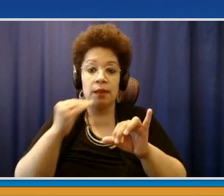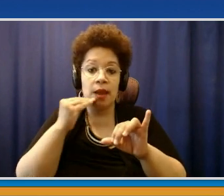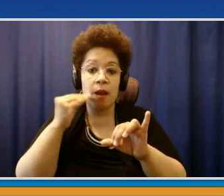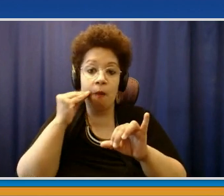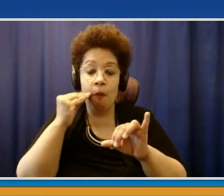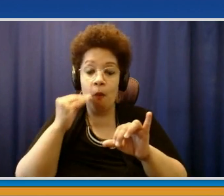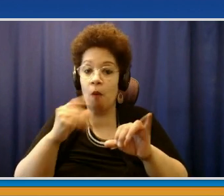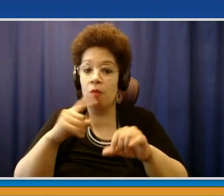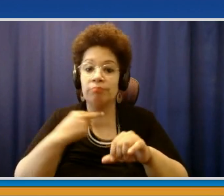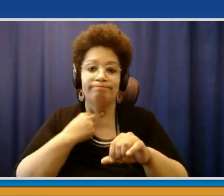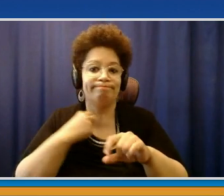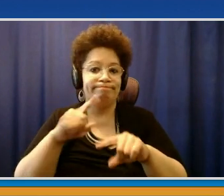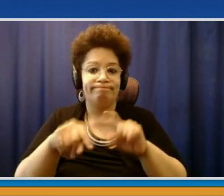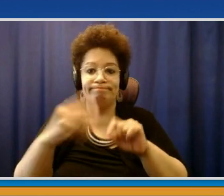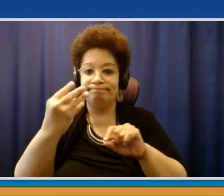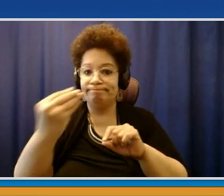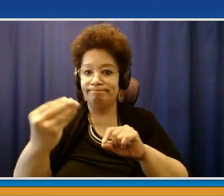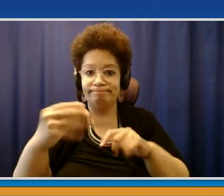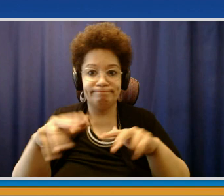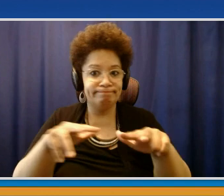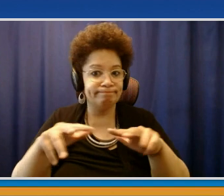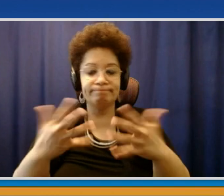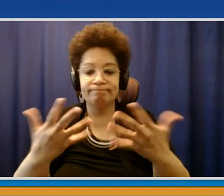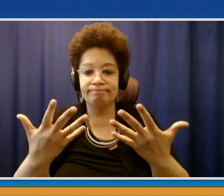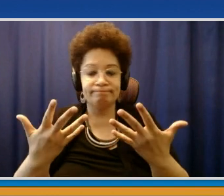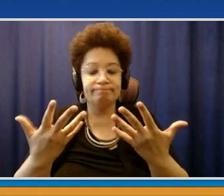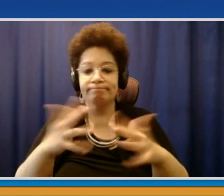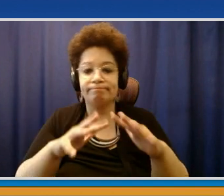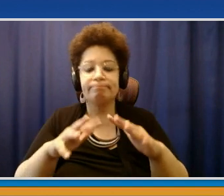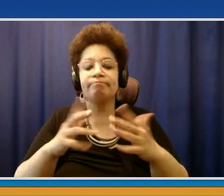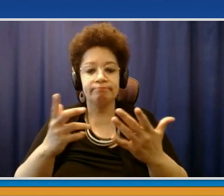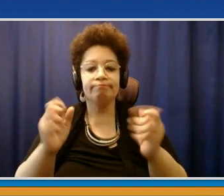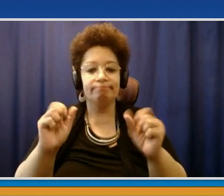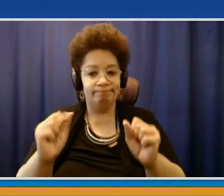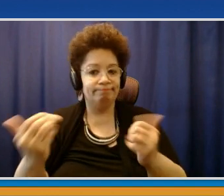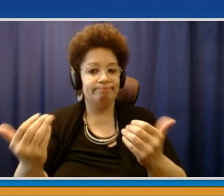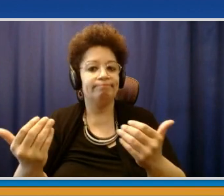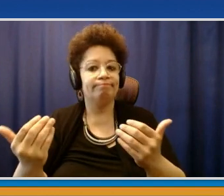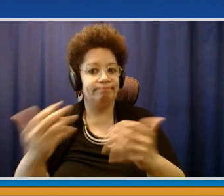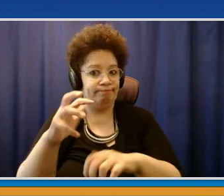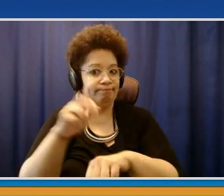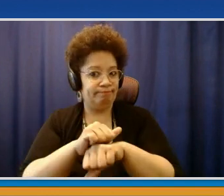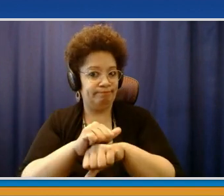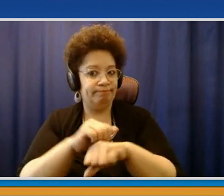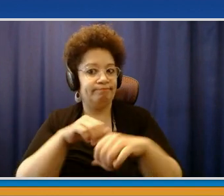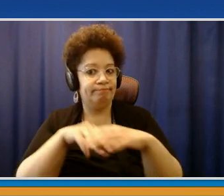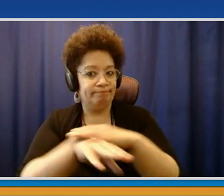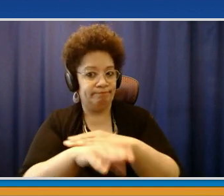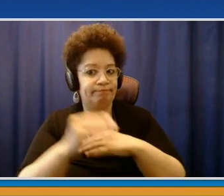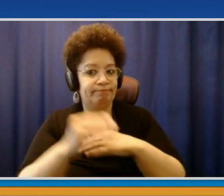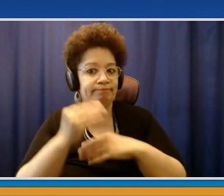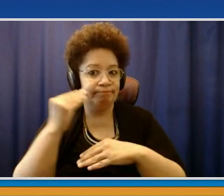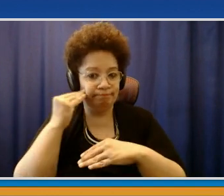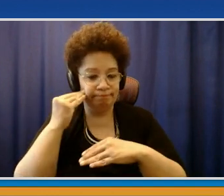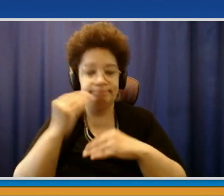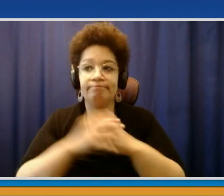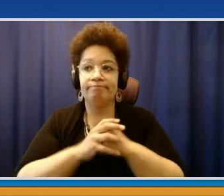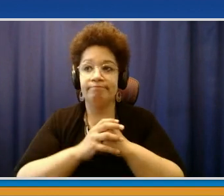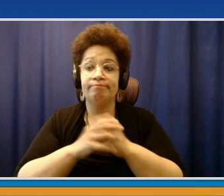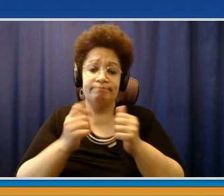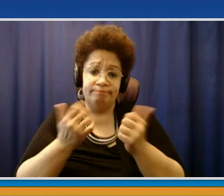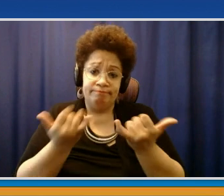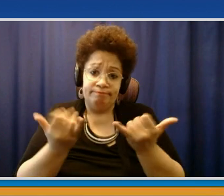getting the vaccine is the way to get out of this particular scenario. And the results are there. So people need to take advantage of this